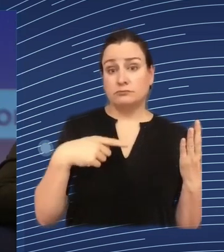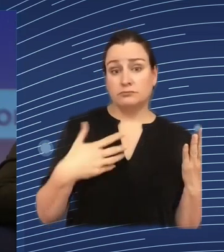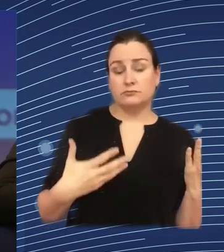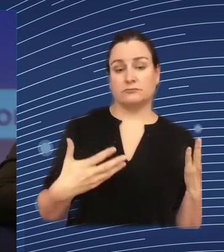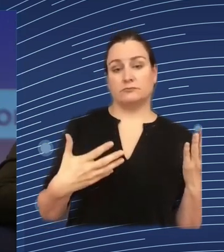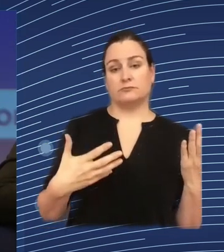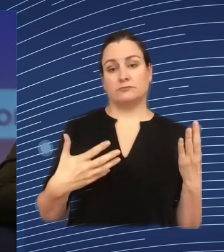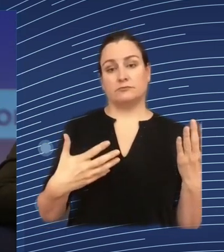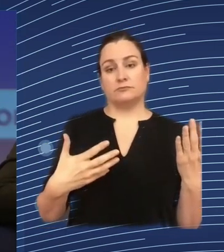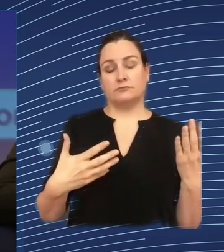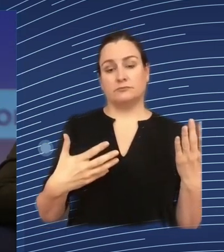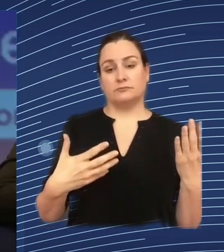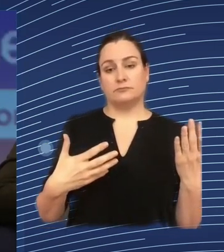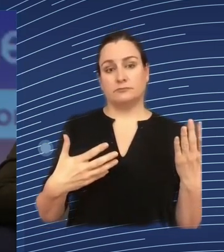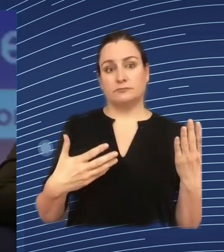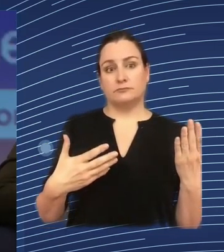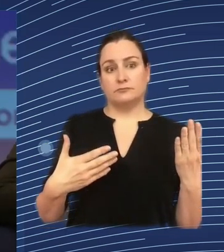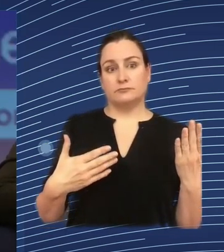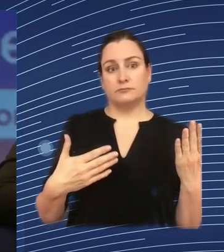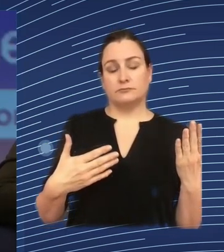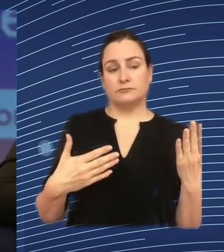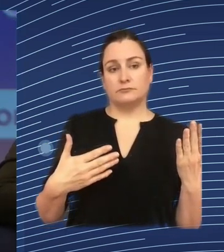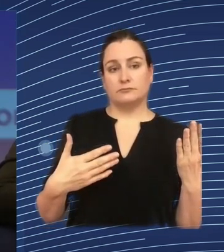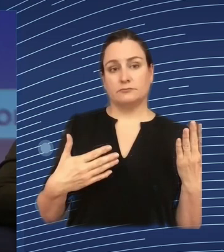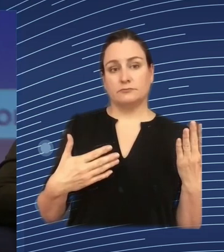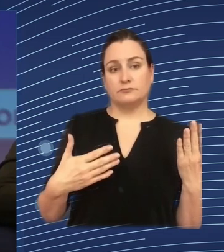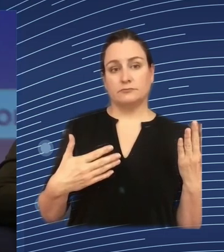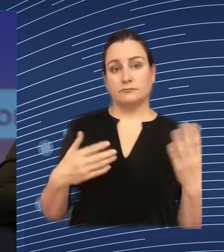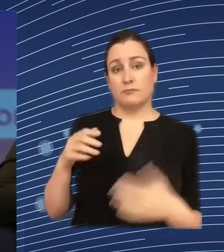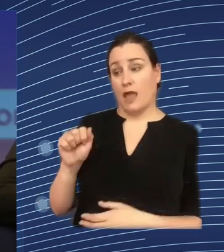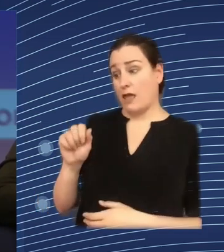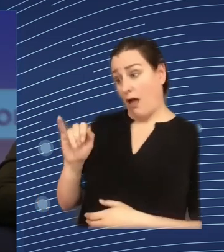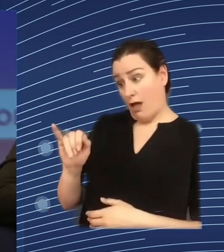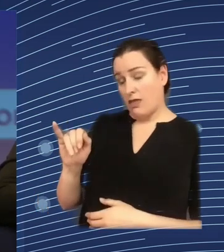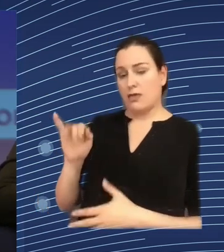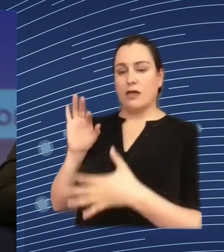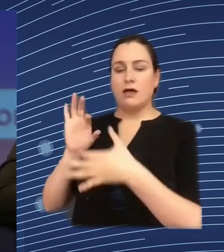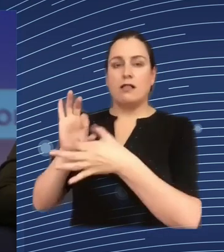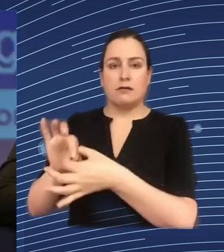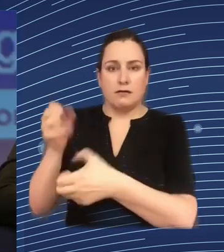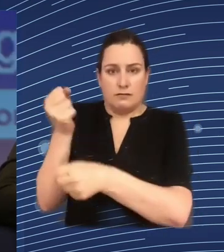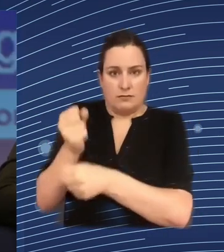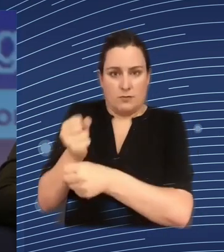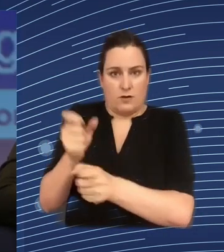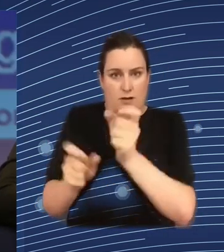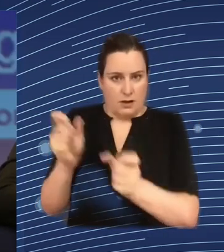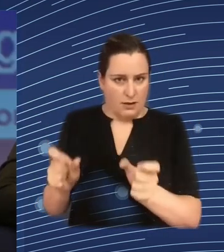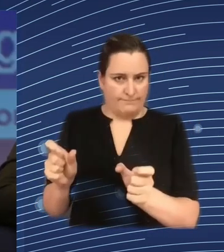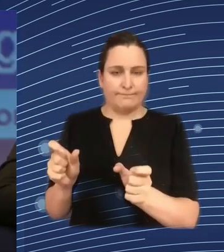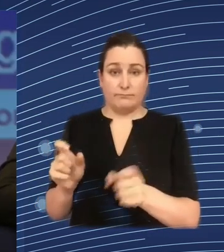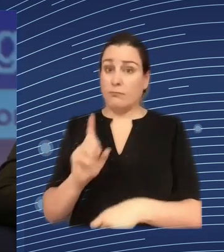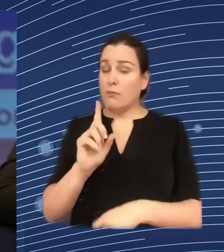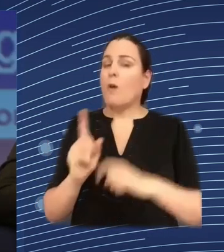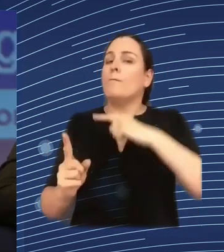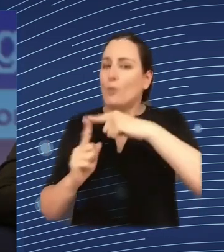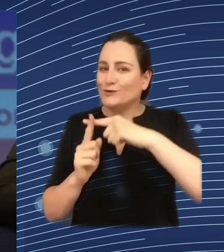but how do you then apply them real time to using AI with the workforce and what we created is things like